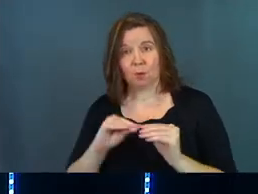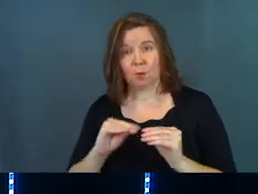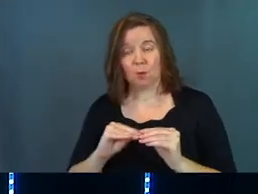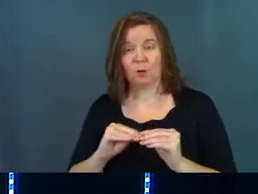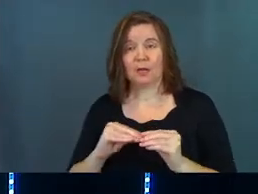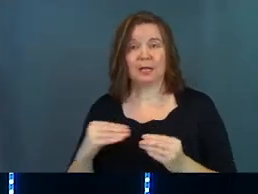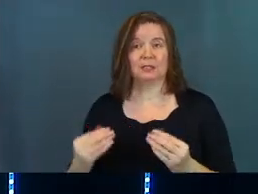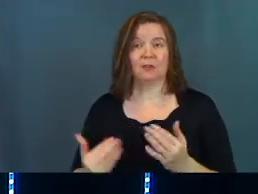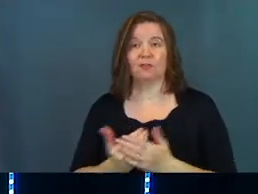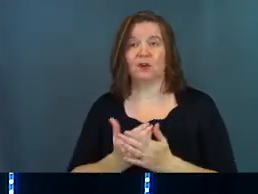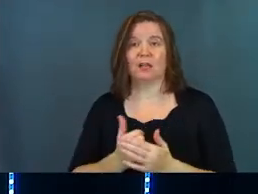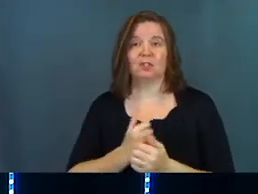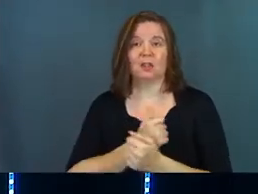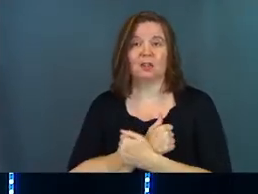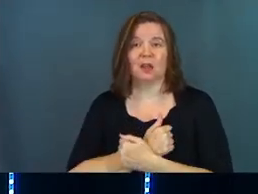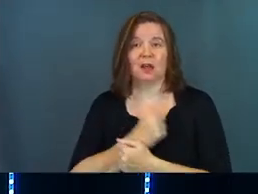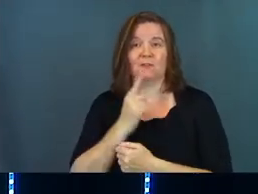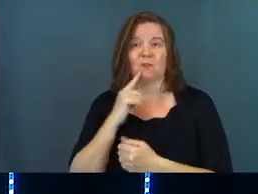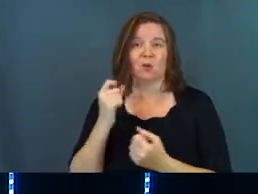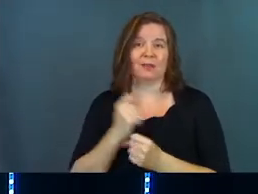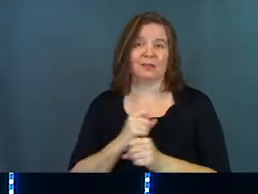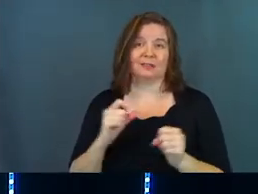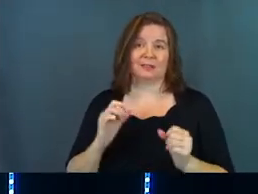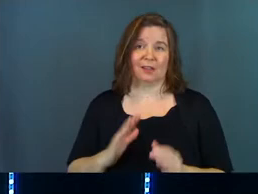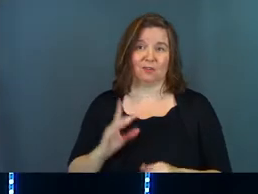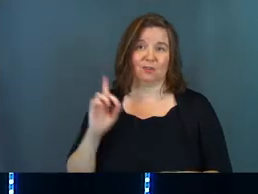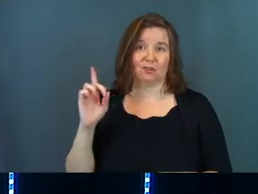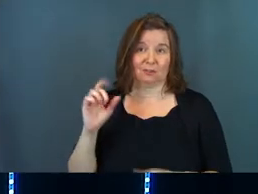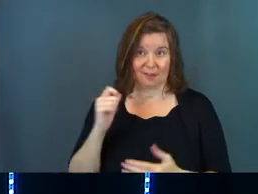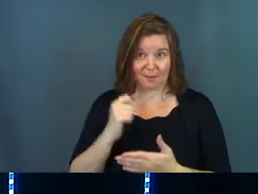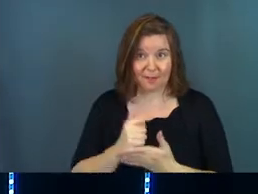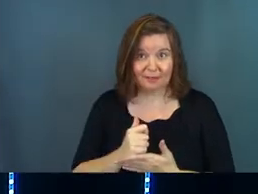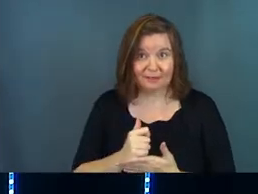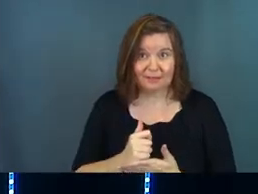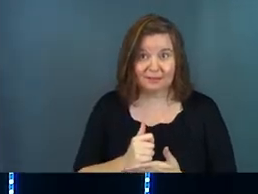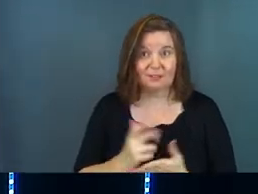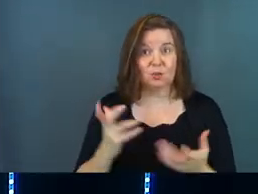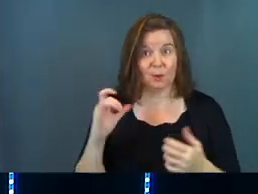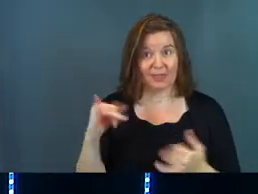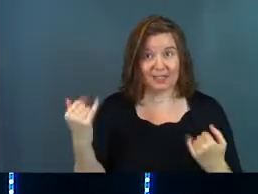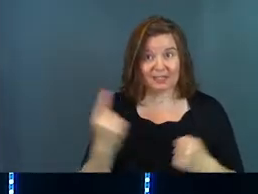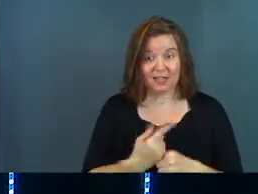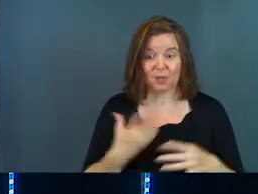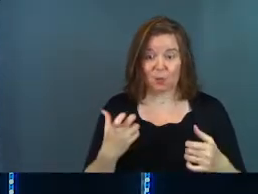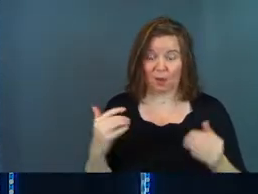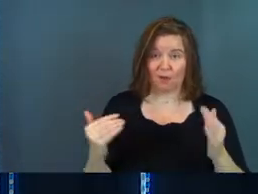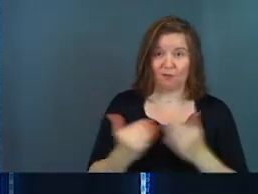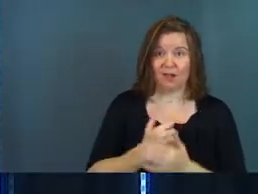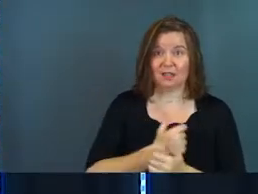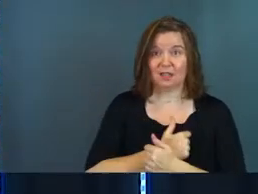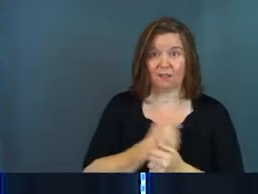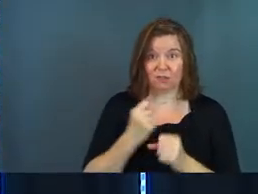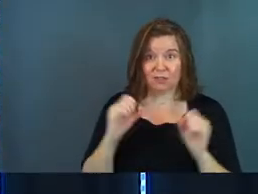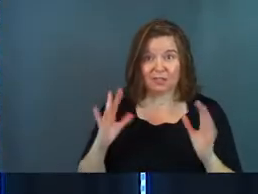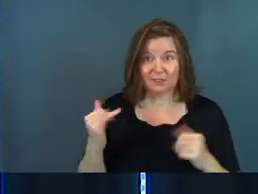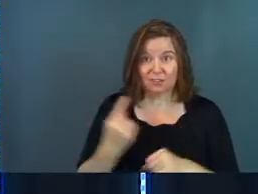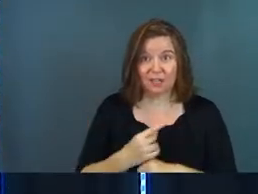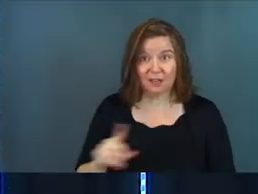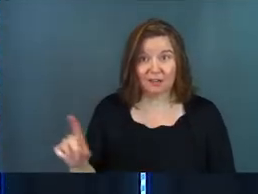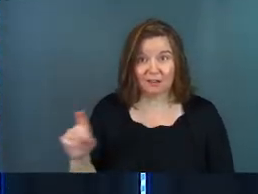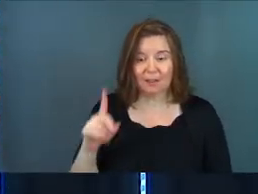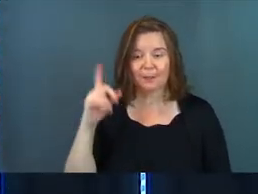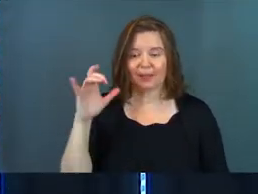else is a fresh love for the Savior, amen? Do you want that today? Do you want a fresh love for your Savior today?